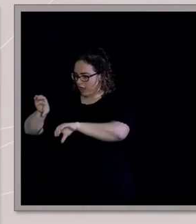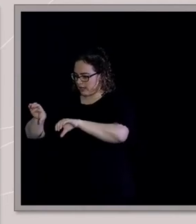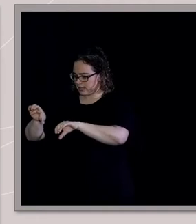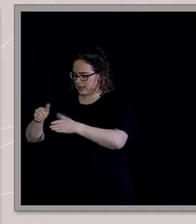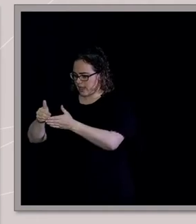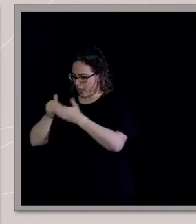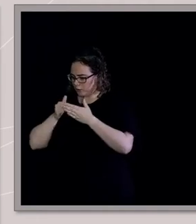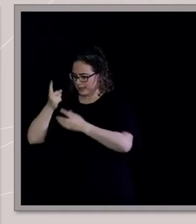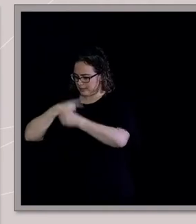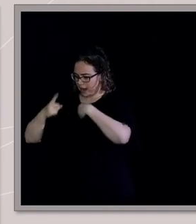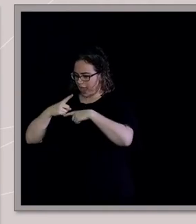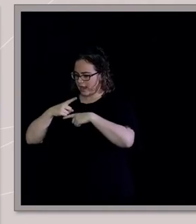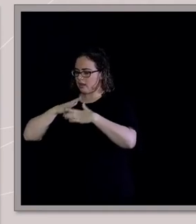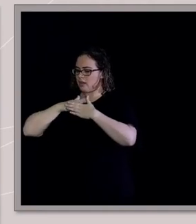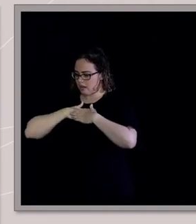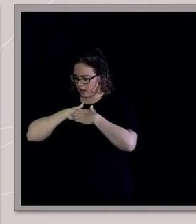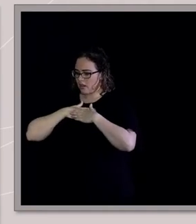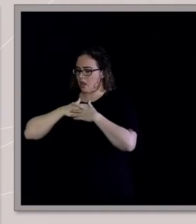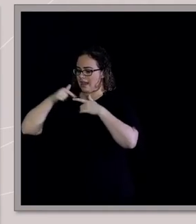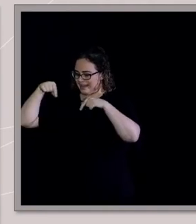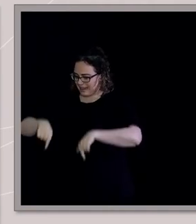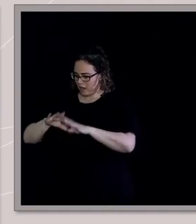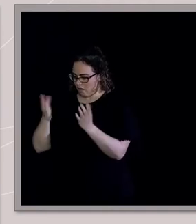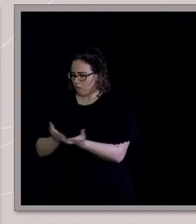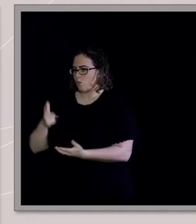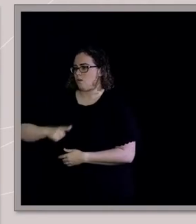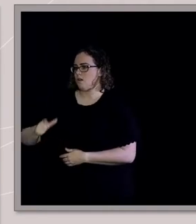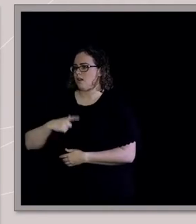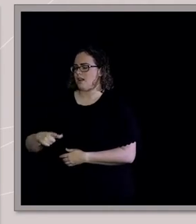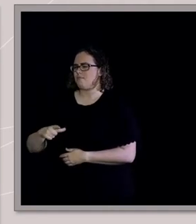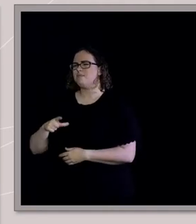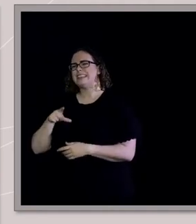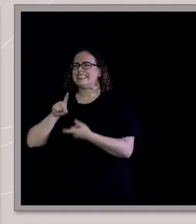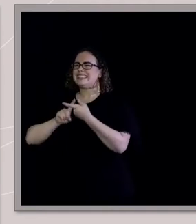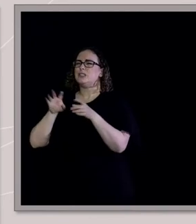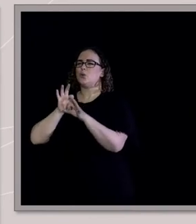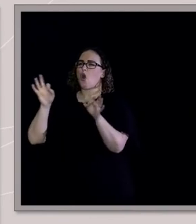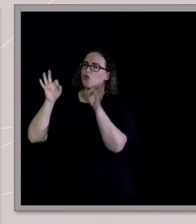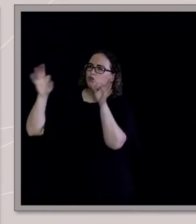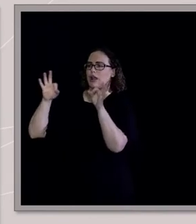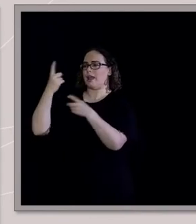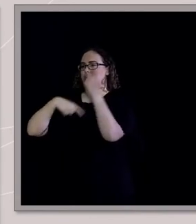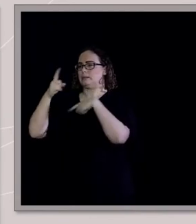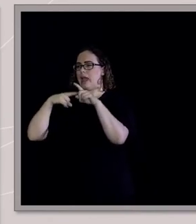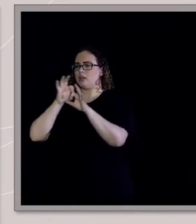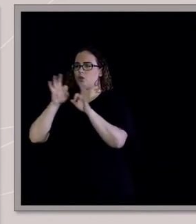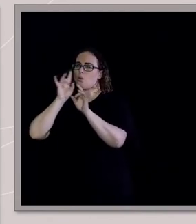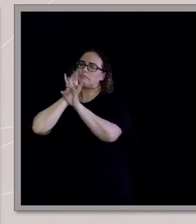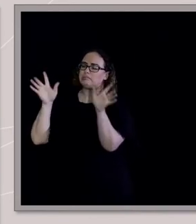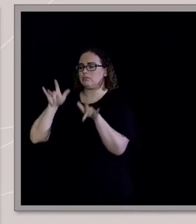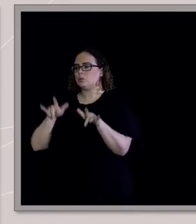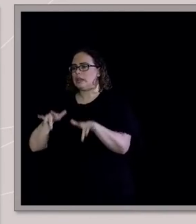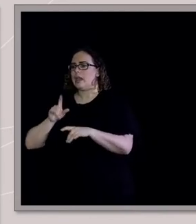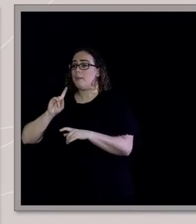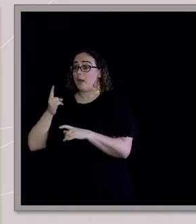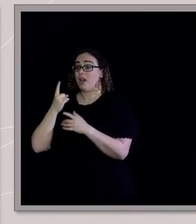But I know that it's not a great explanation. And there's massive, massive gaping universe sized